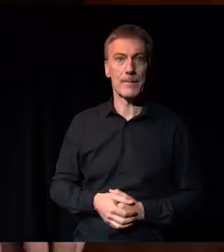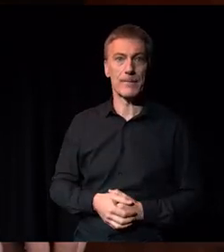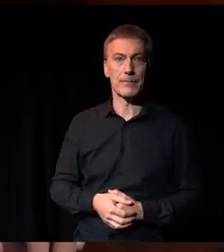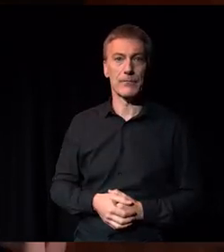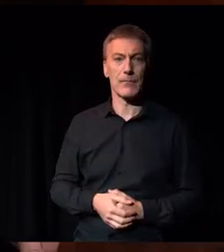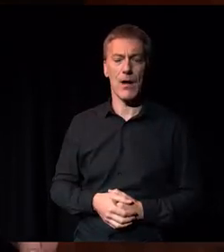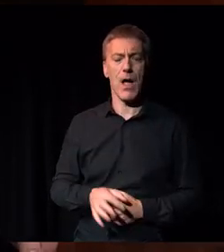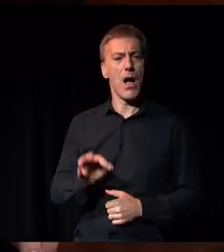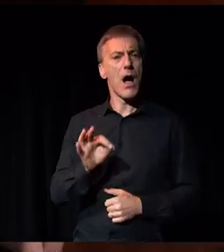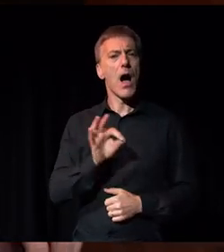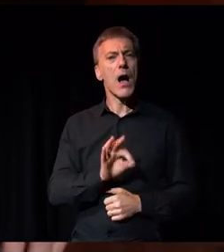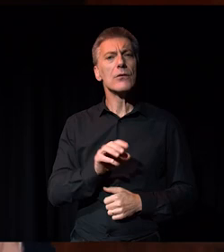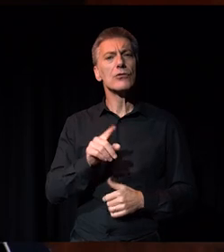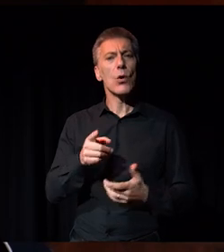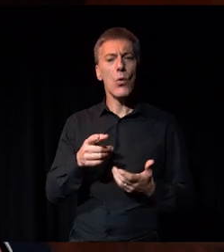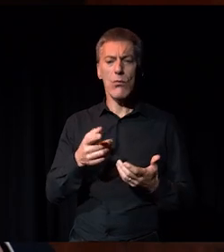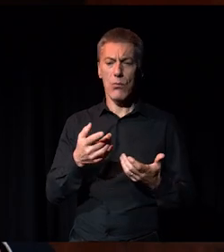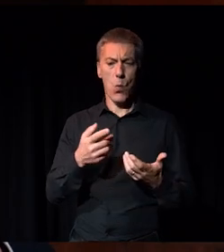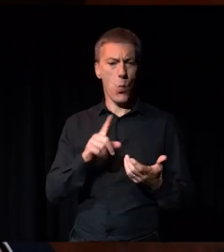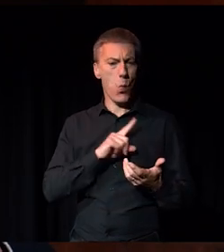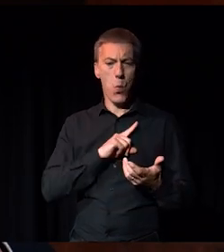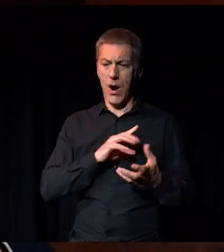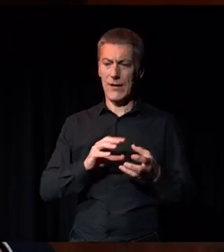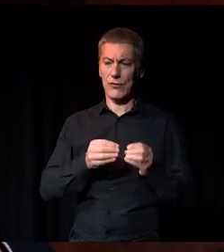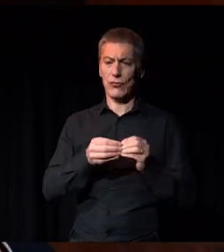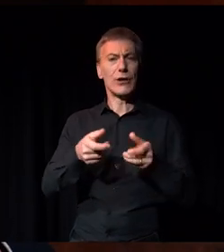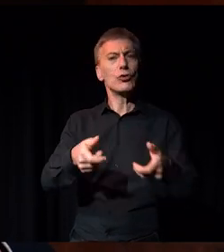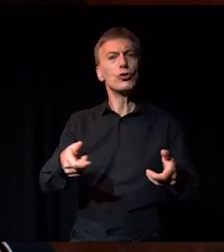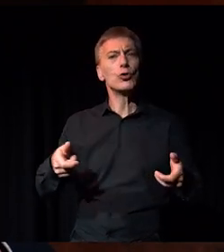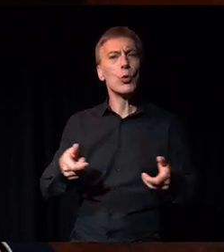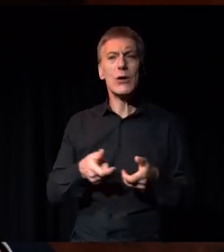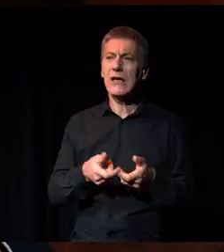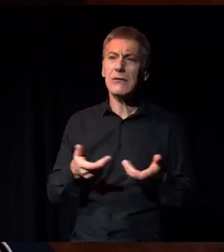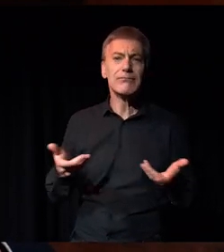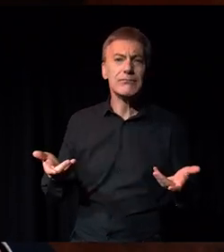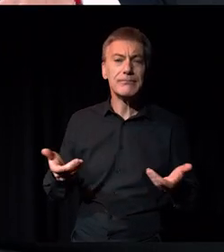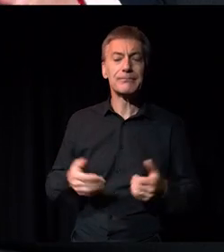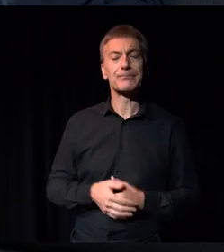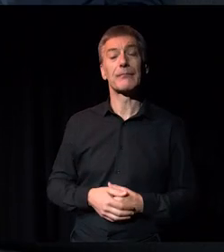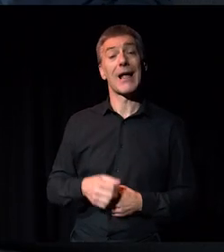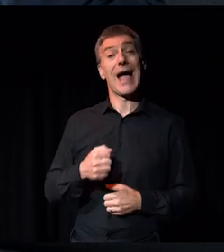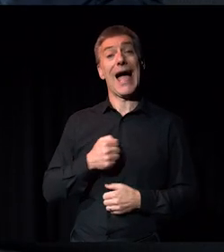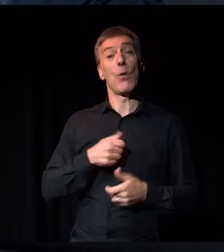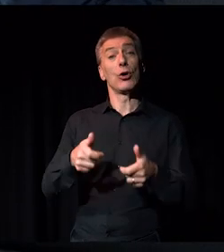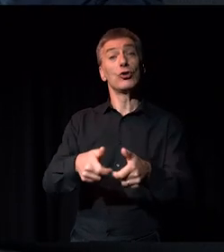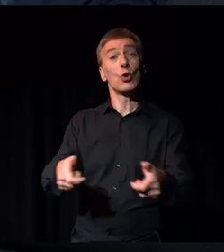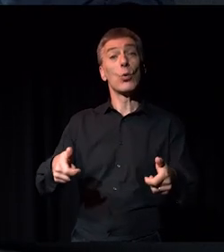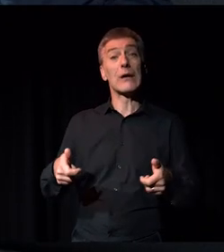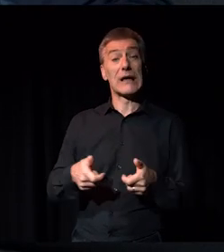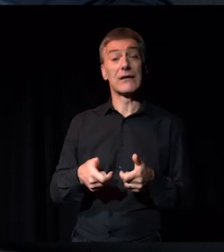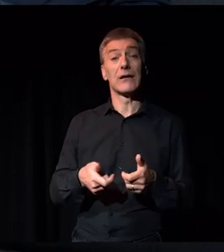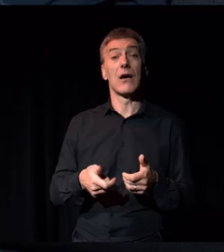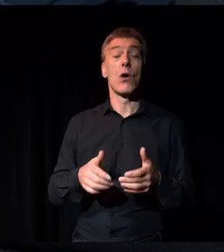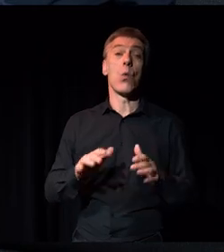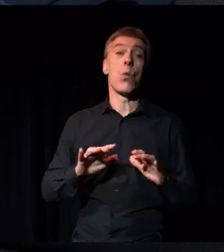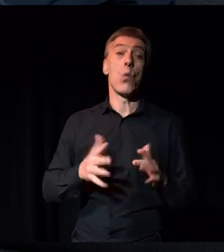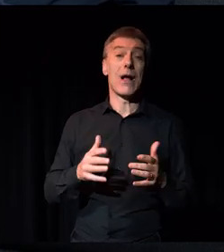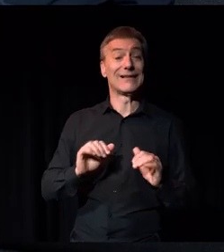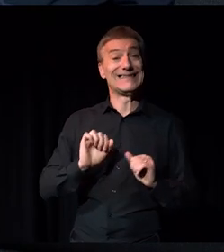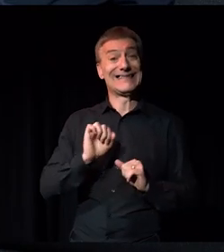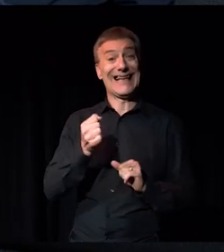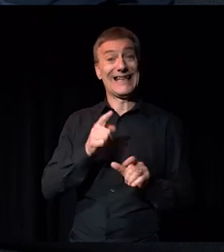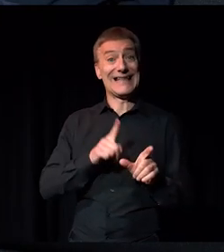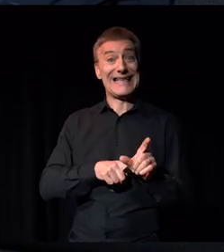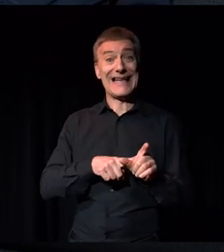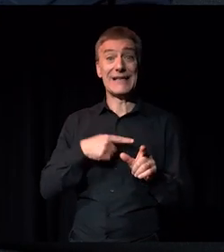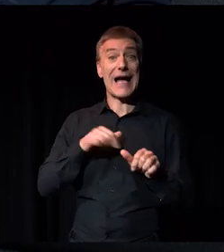Jerwood Arts to create this toolkit now? So the toolkit follows on from almost a decade of running